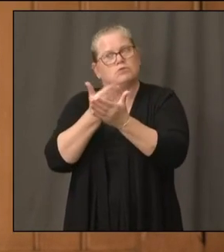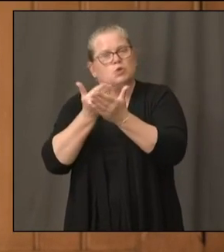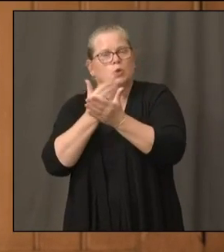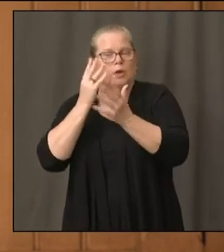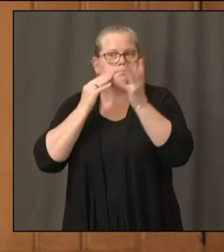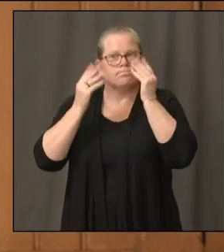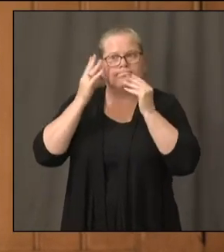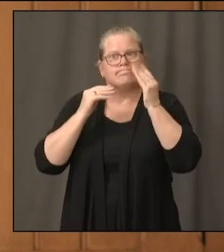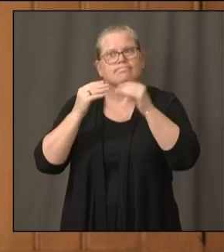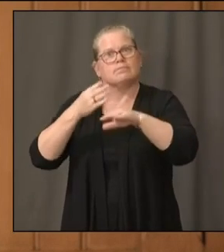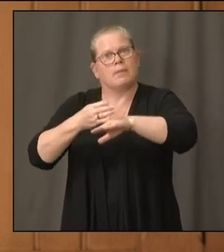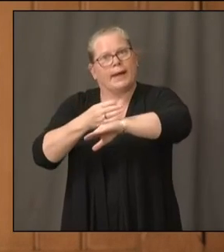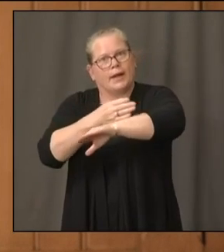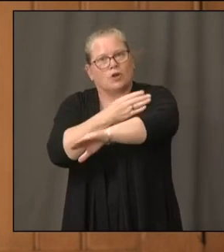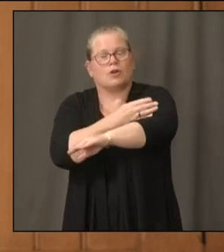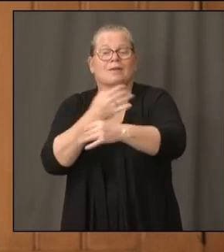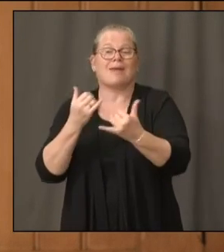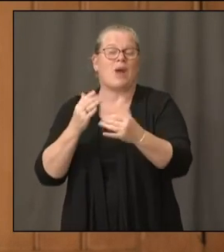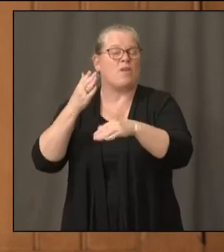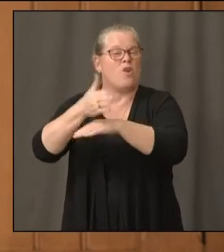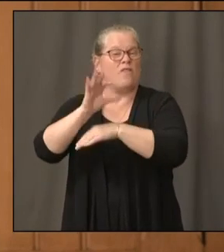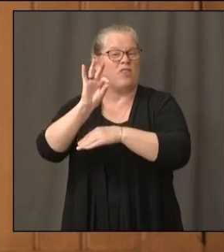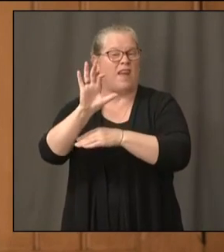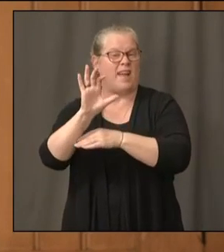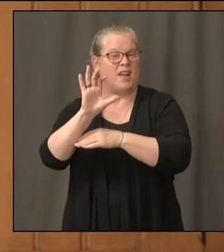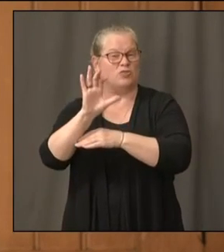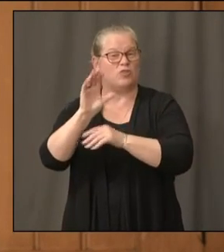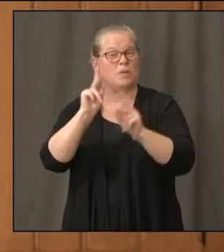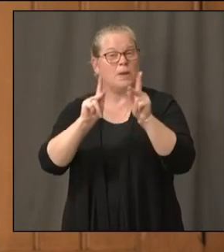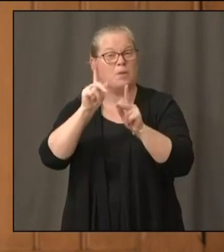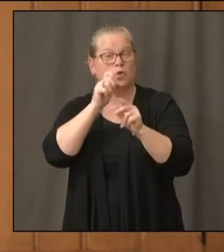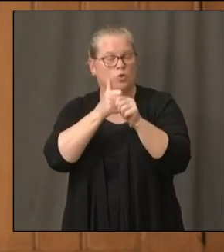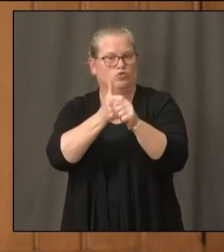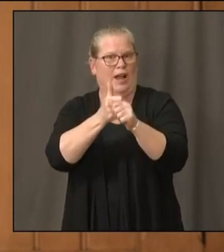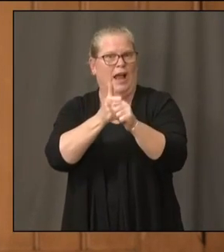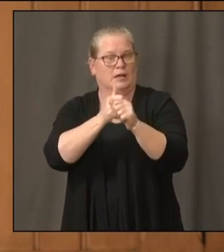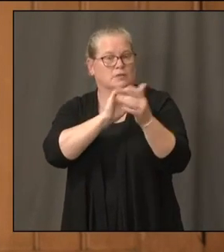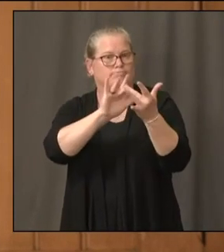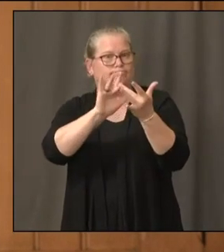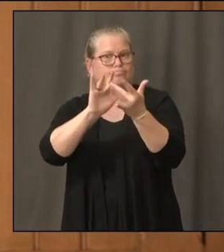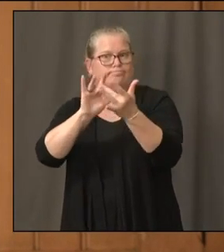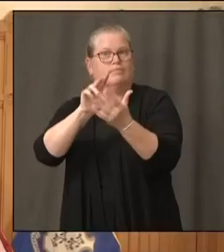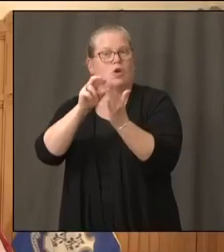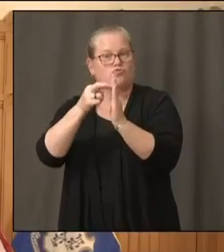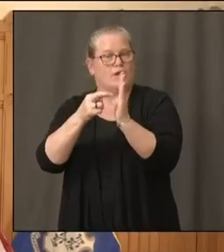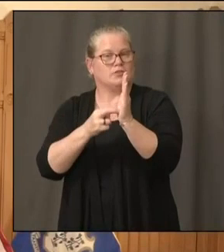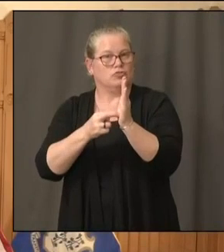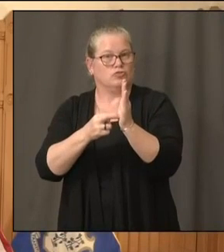tracers registered in the system. So I think very good progress from the team. Thank you.